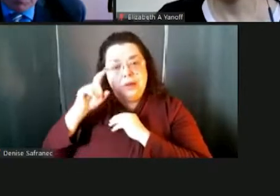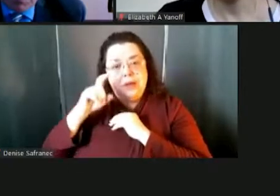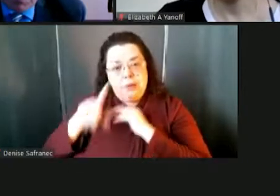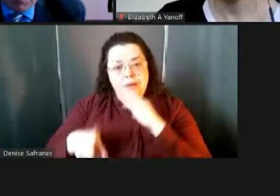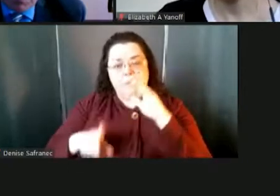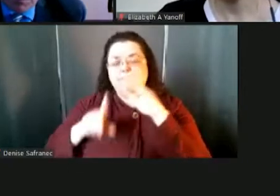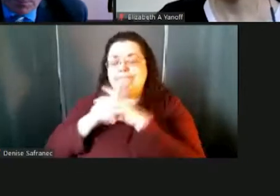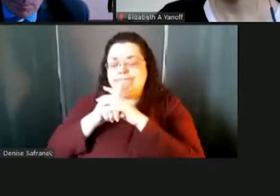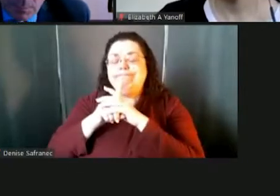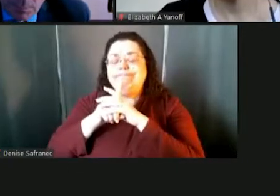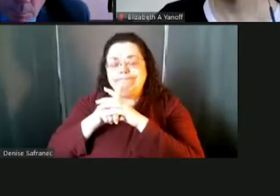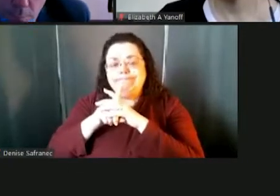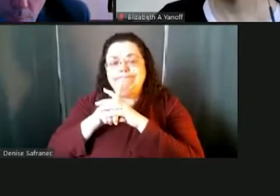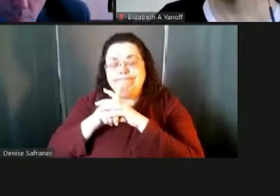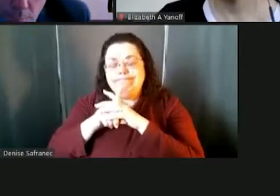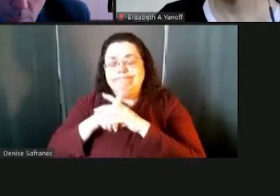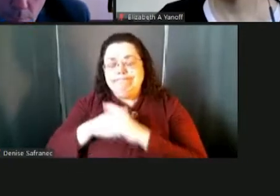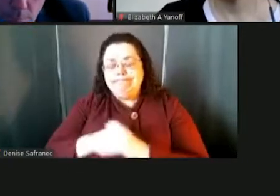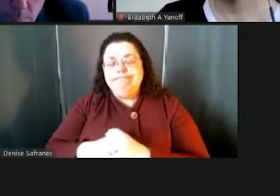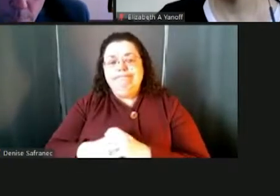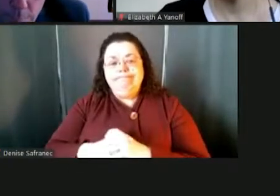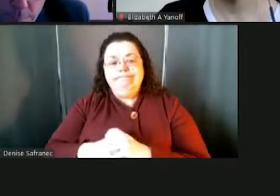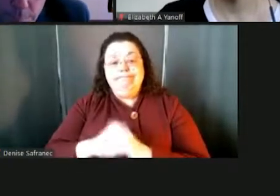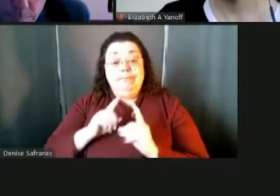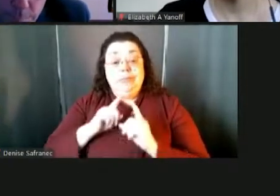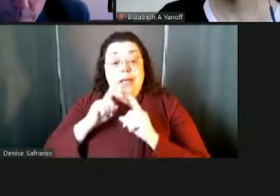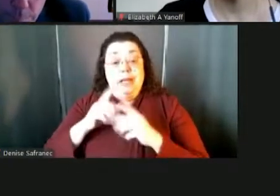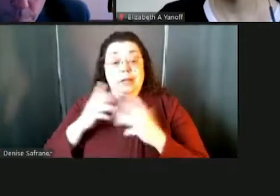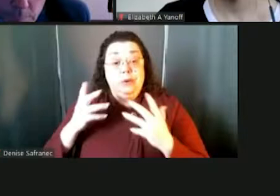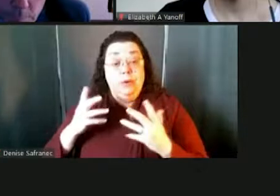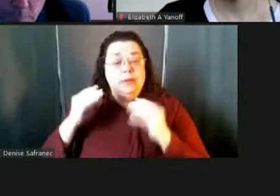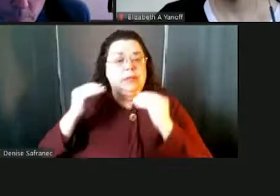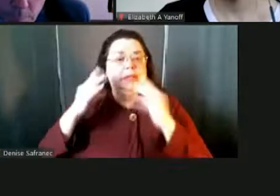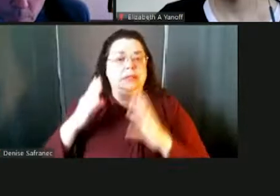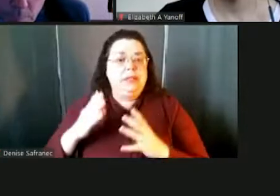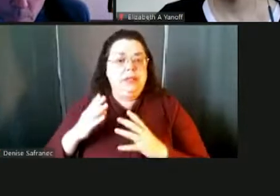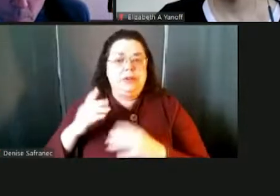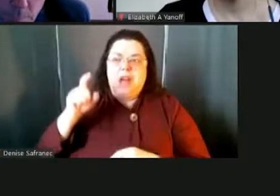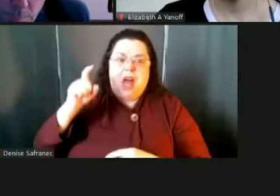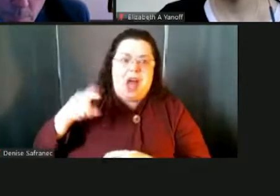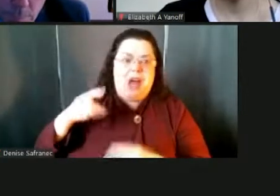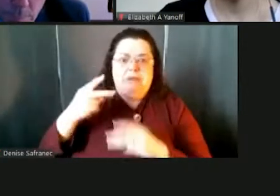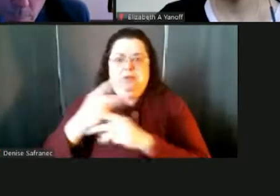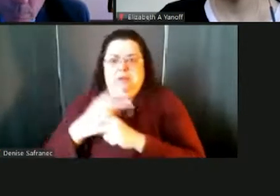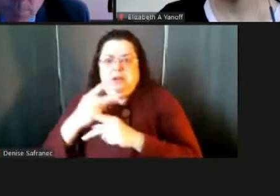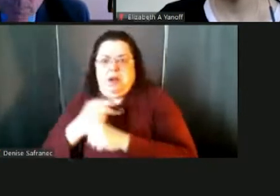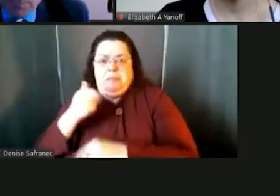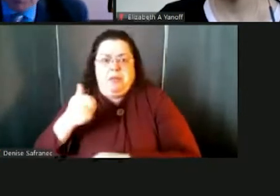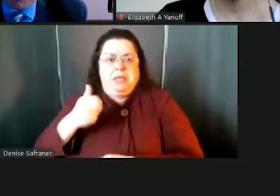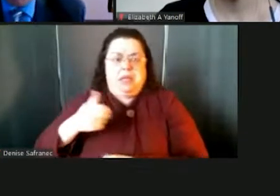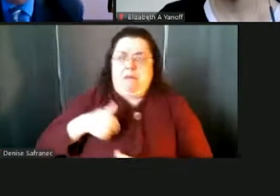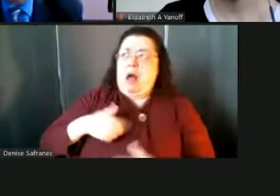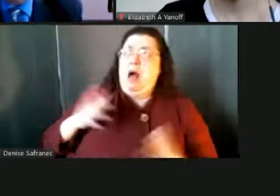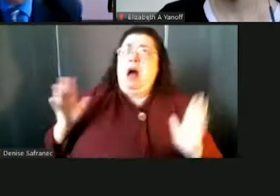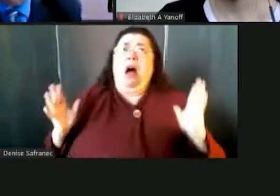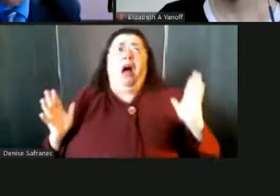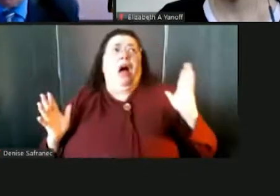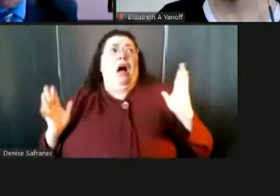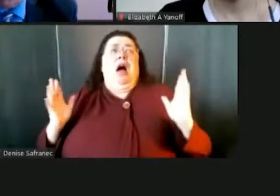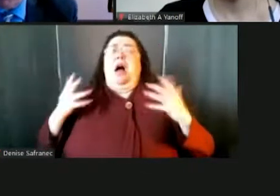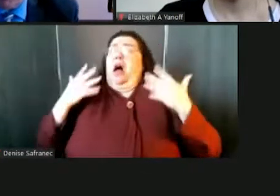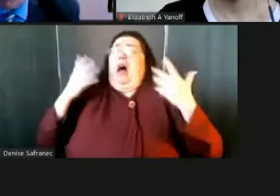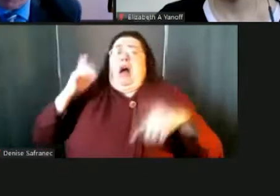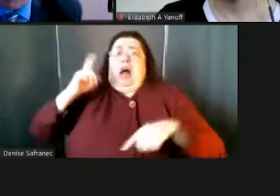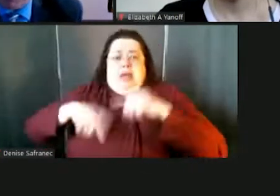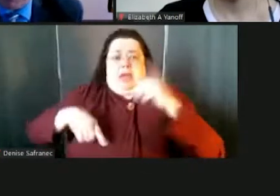as well. So, um, the answer is teachers do not have to figure that out on their own, least in Troy. Uh, some, some